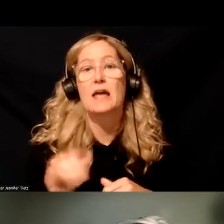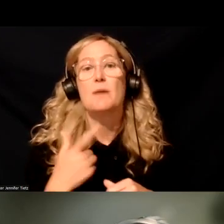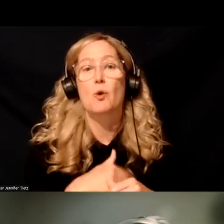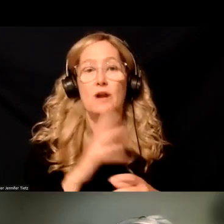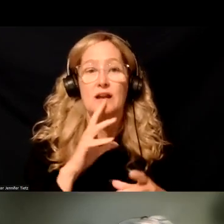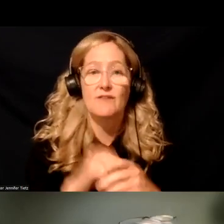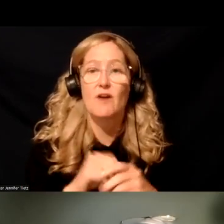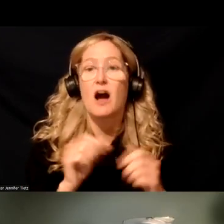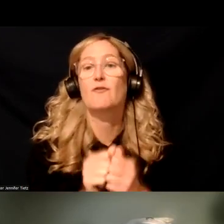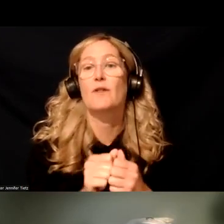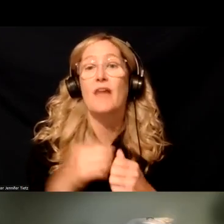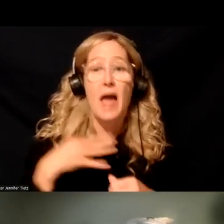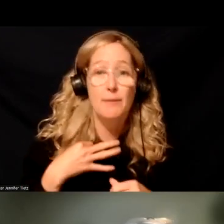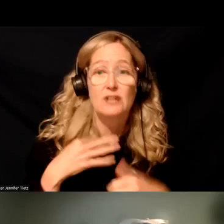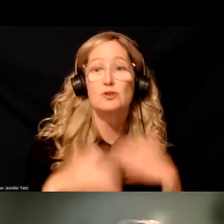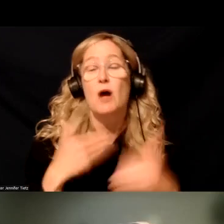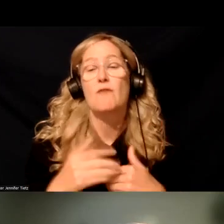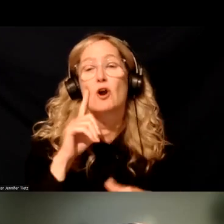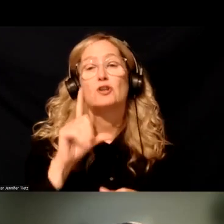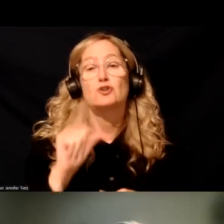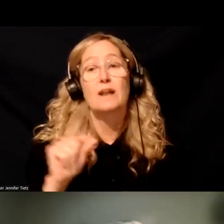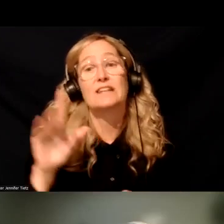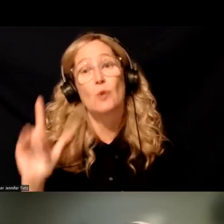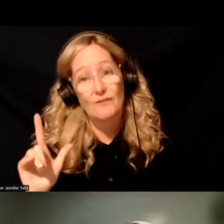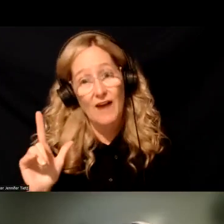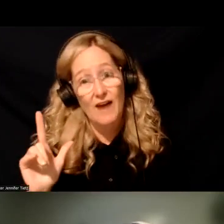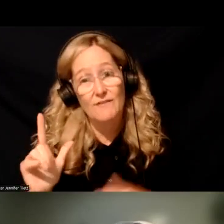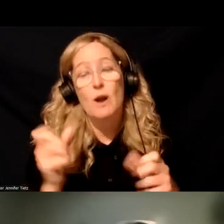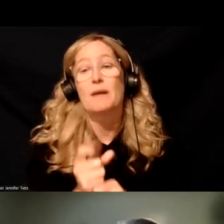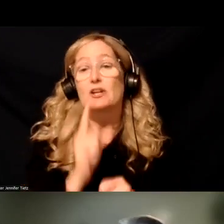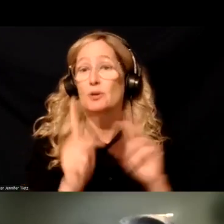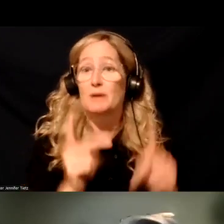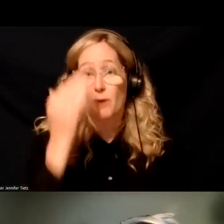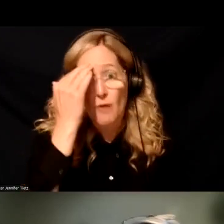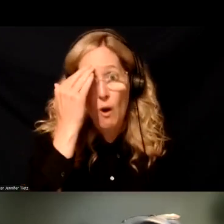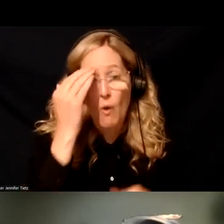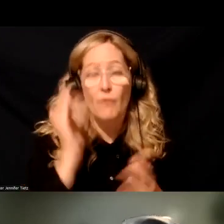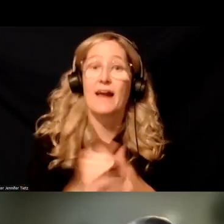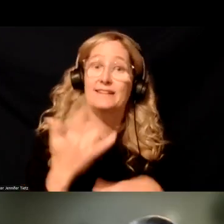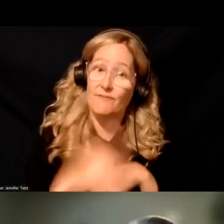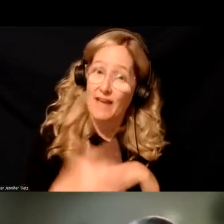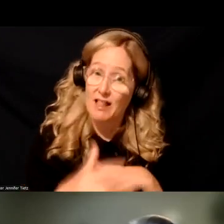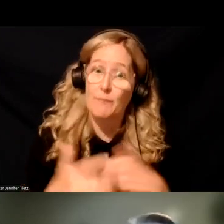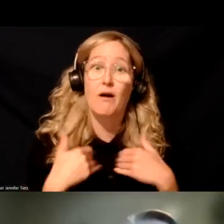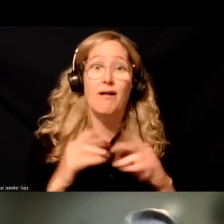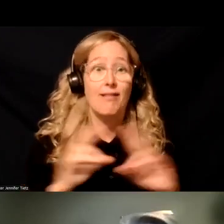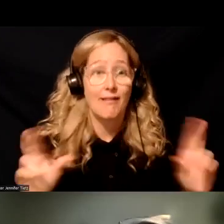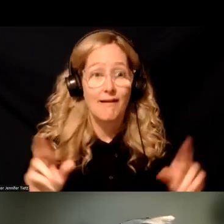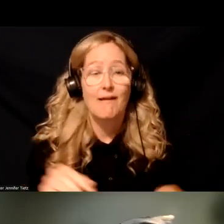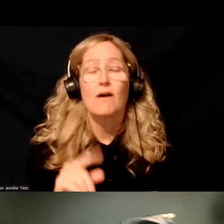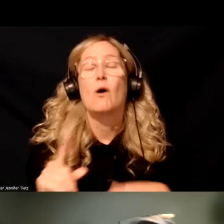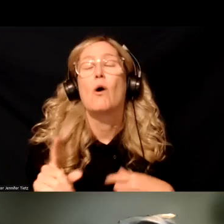to embark on the application process for 2025. So I just want to make sure folks know that it's available. Um, while